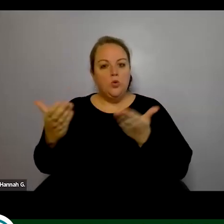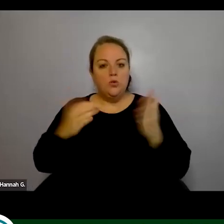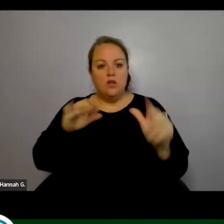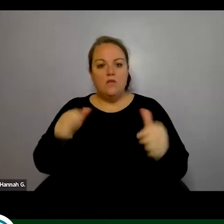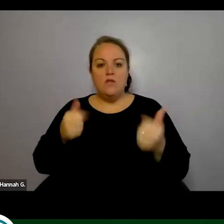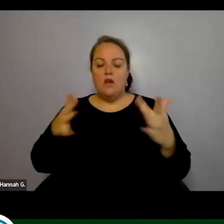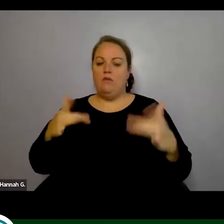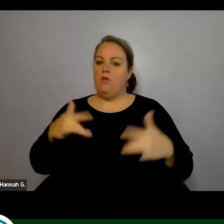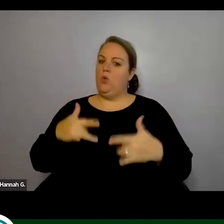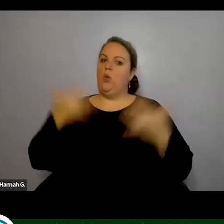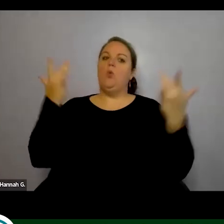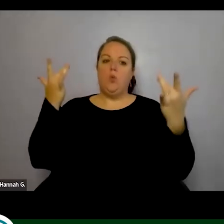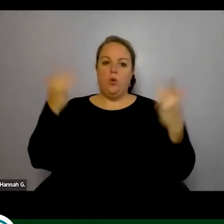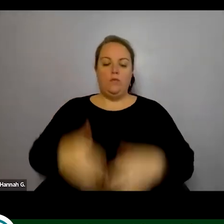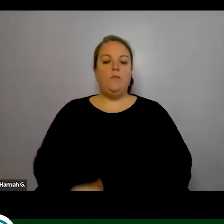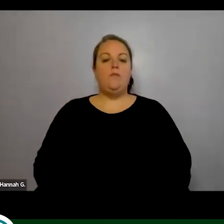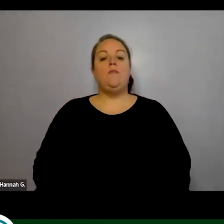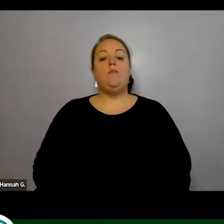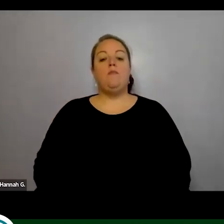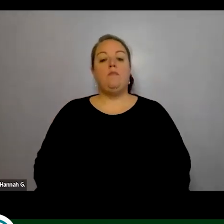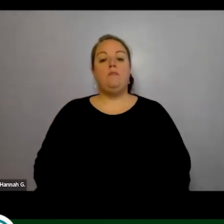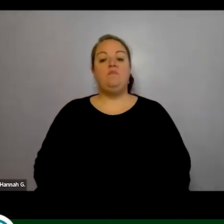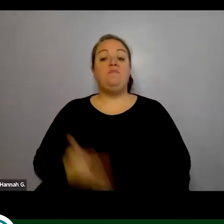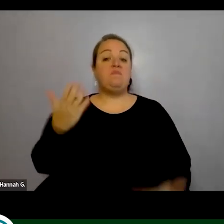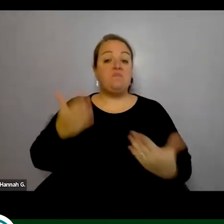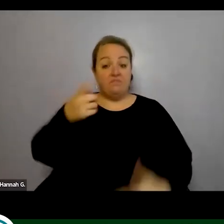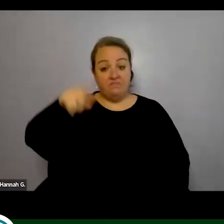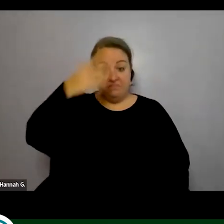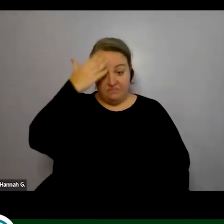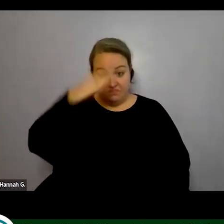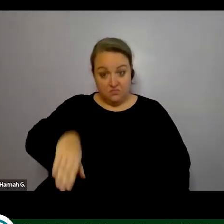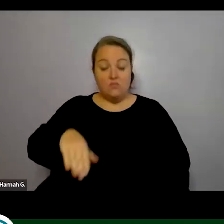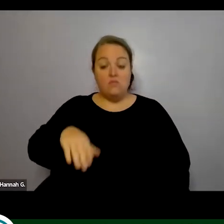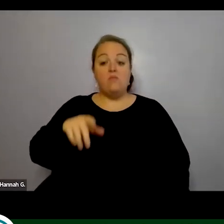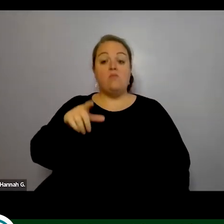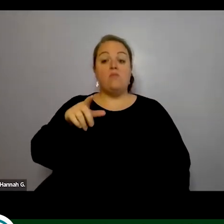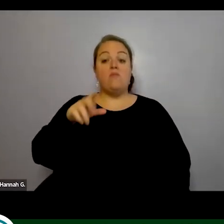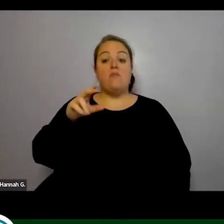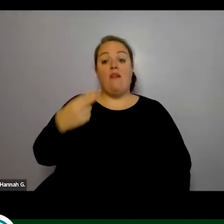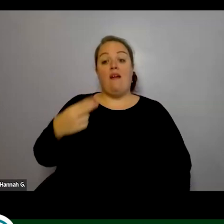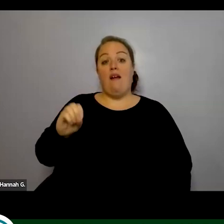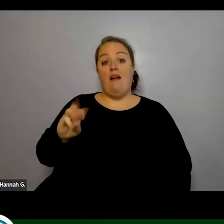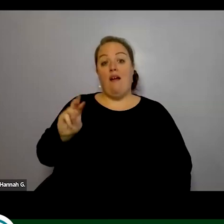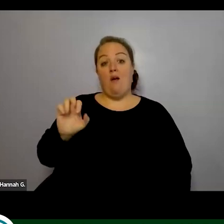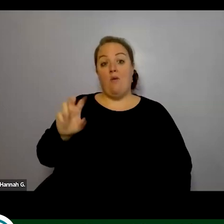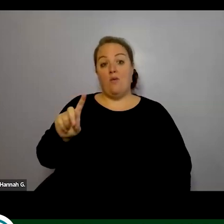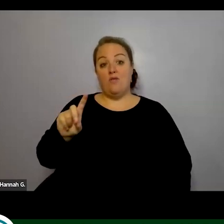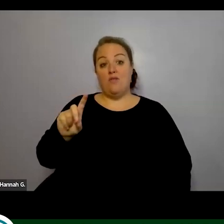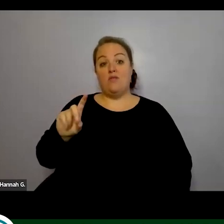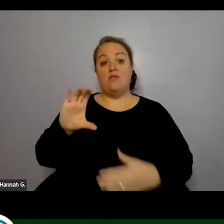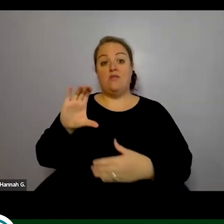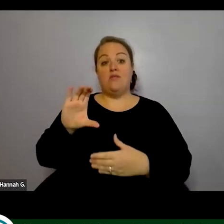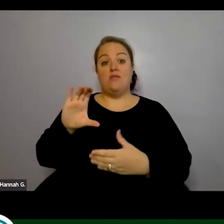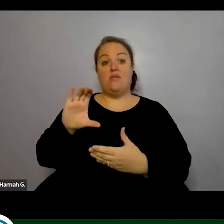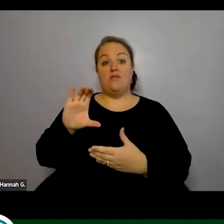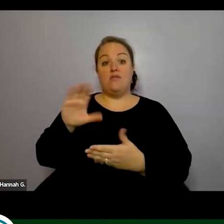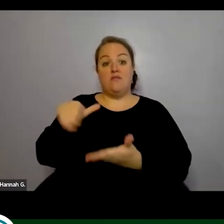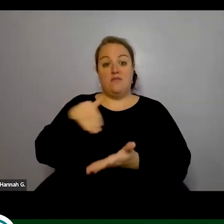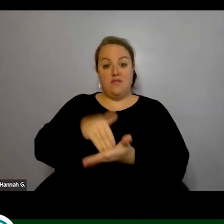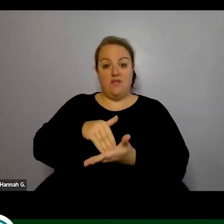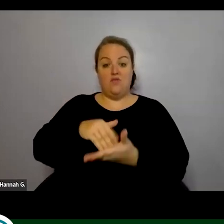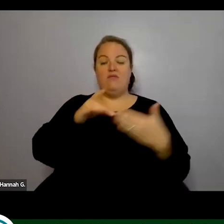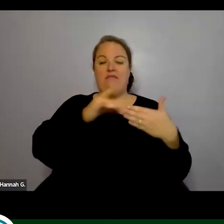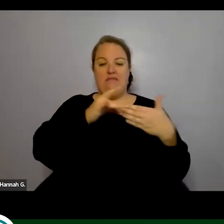as you all may know already howard center will actually be in the lead and will be running this program in